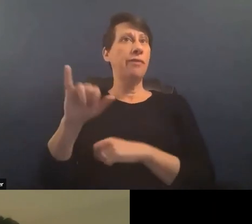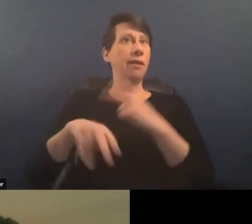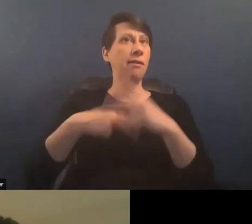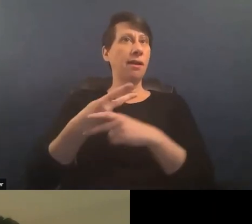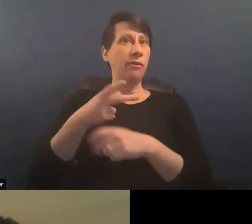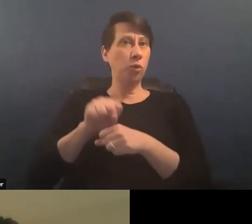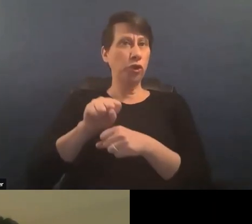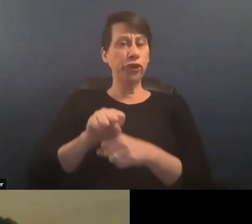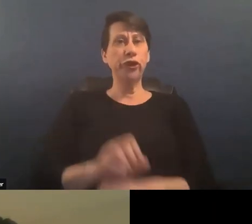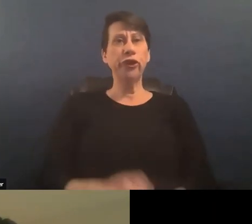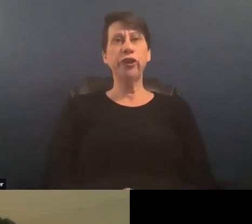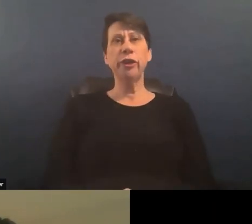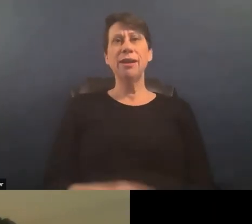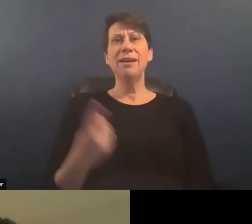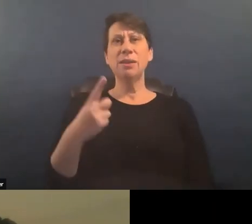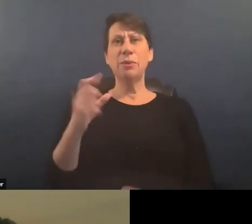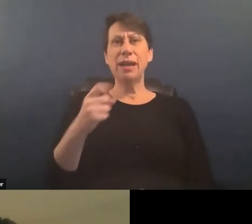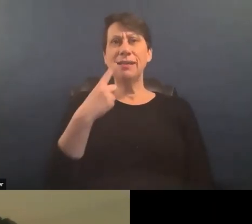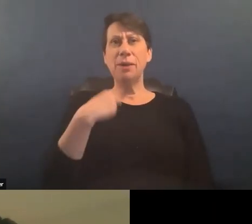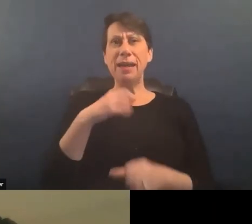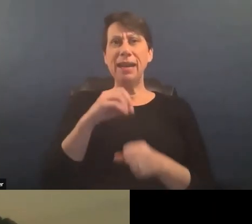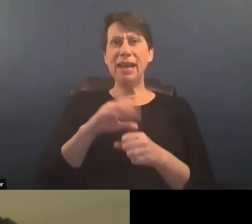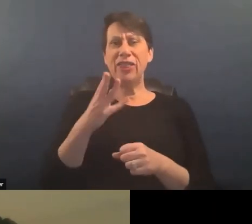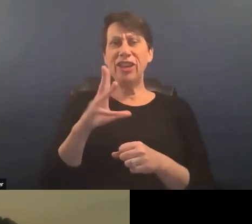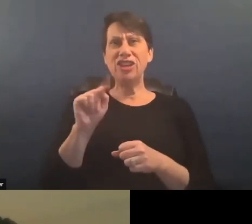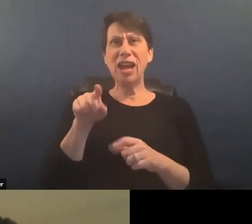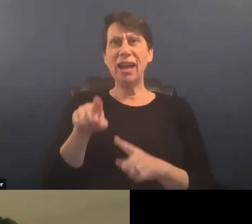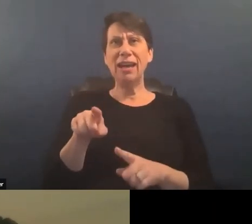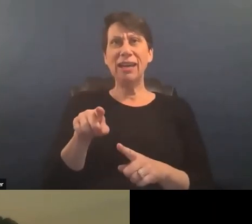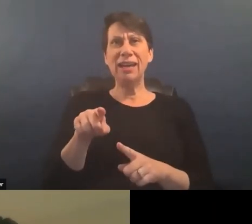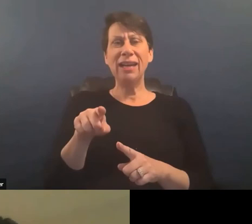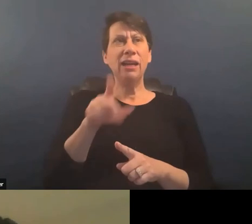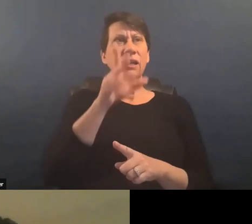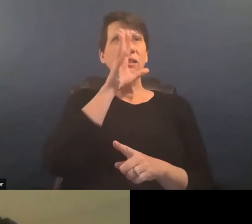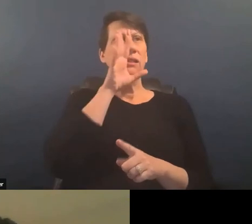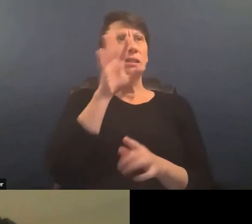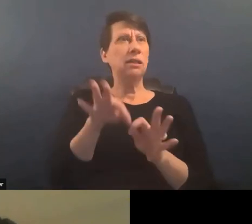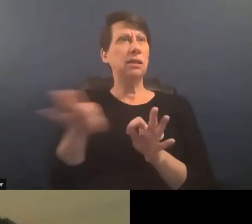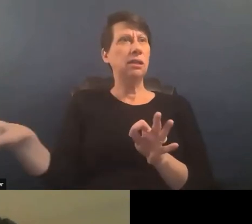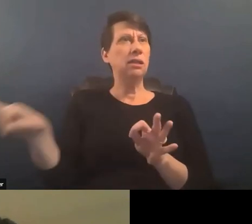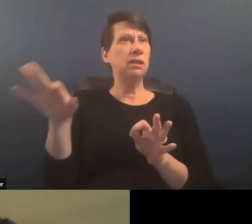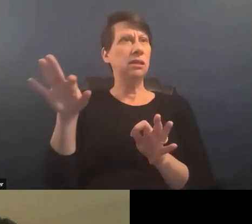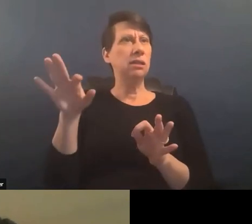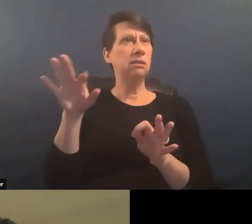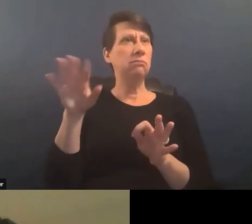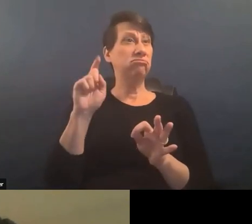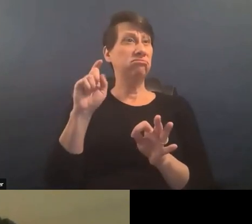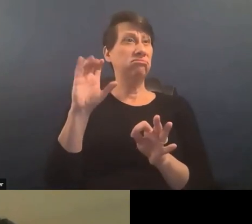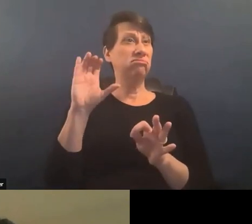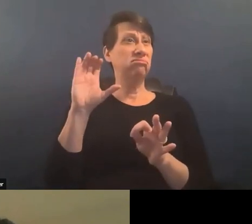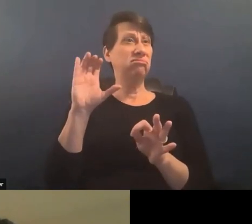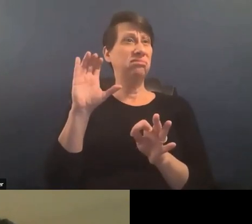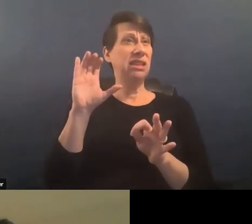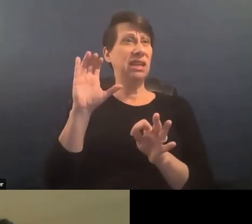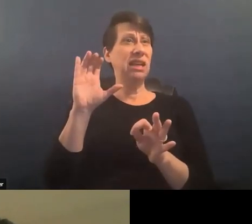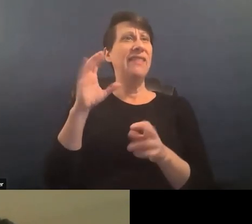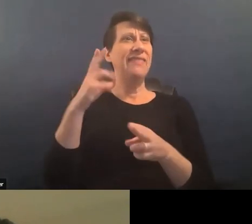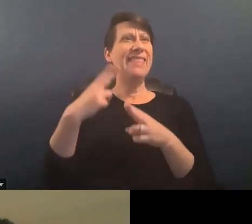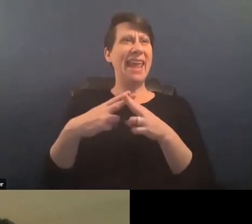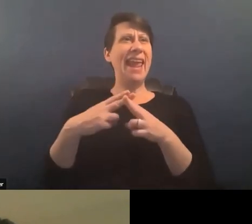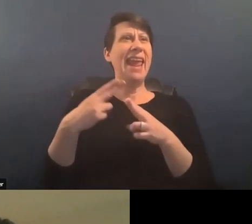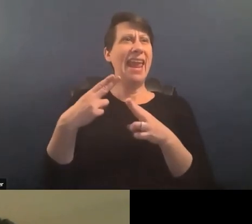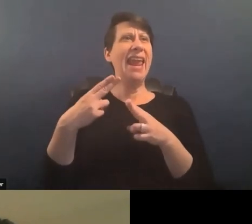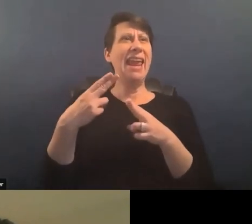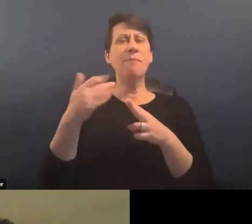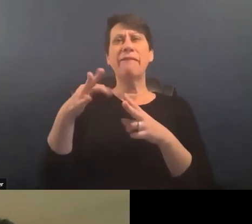someone's going to be able to tell me in the chat i bet but sujata baliga also runs a a fund that's specifically for folks